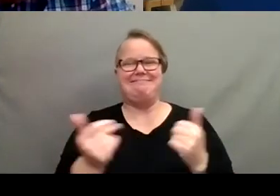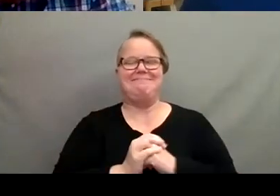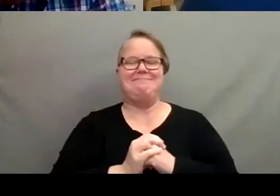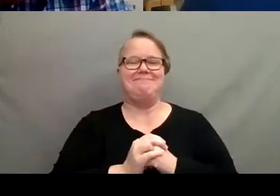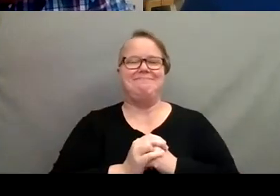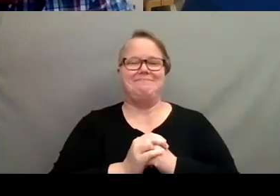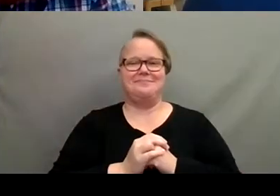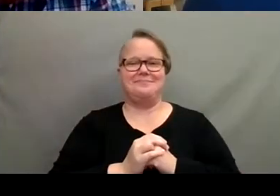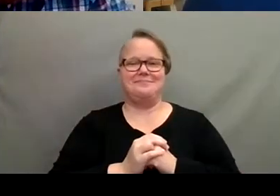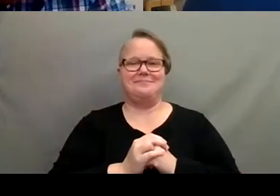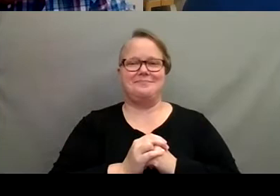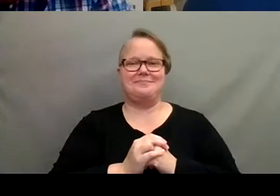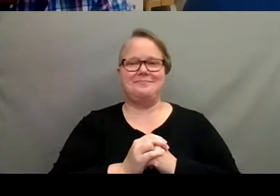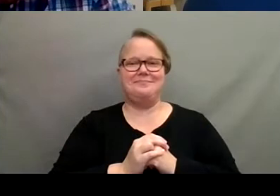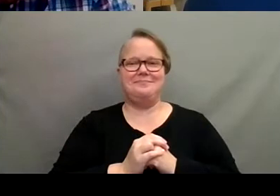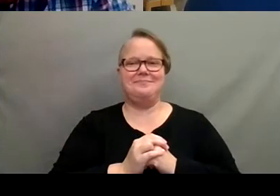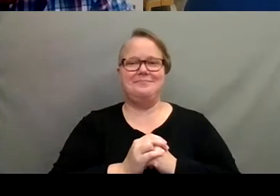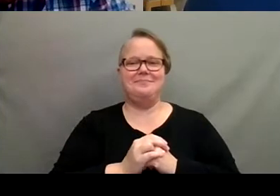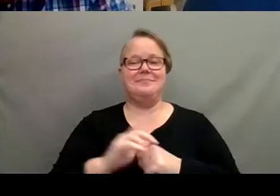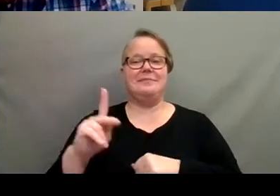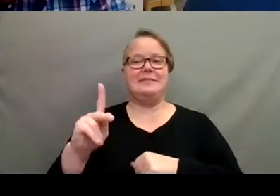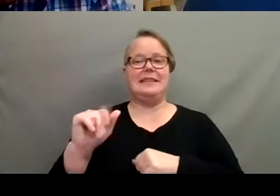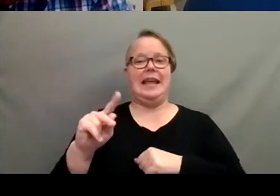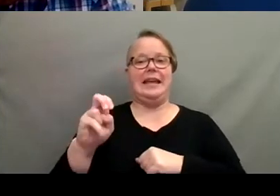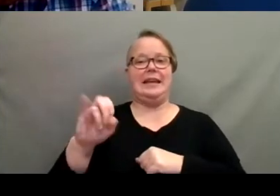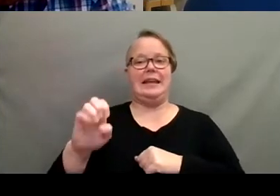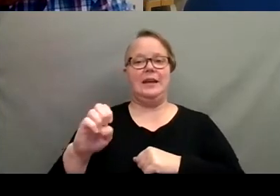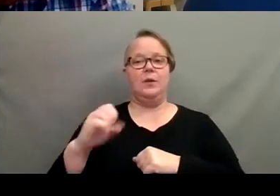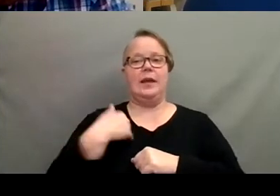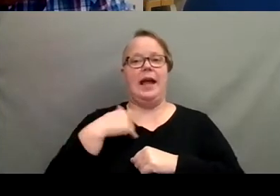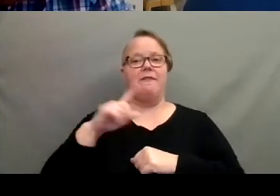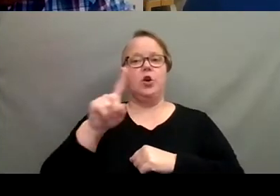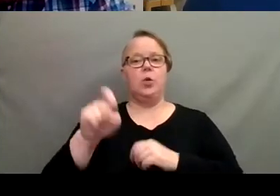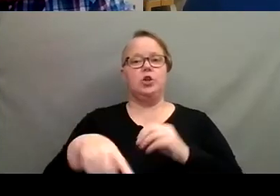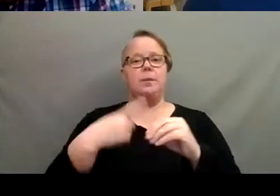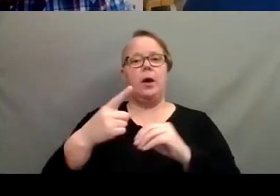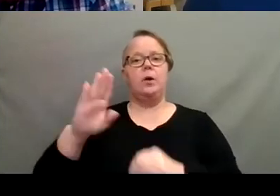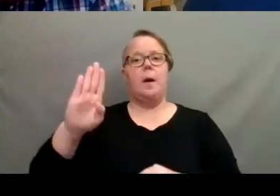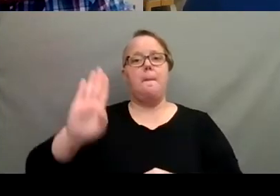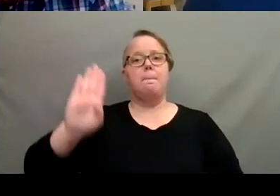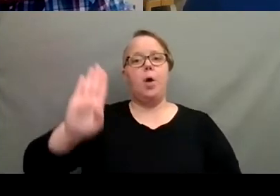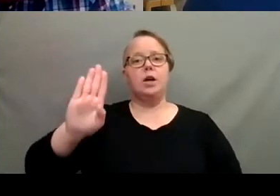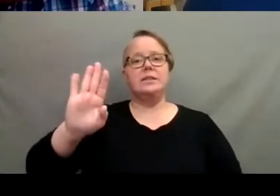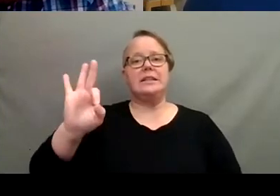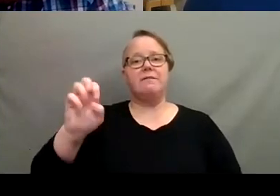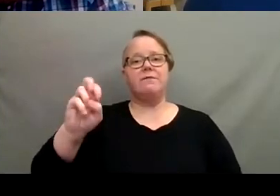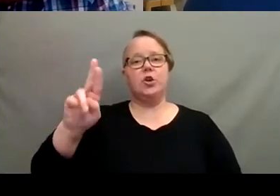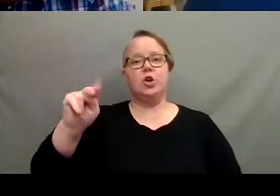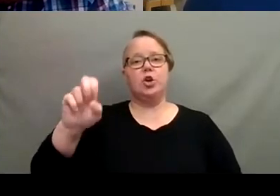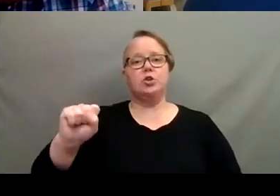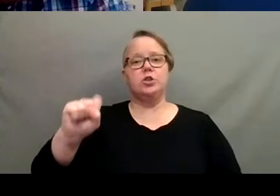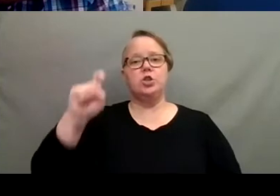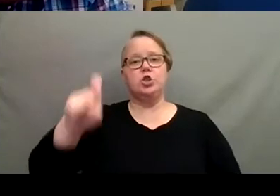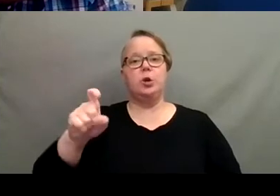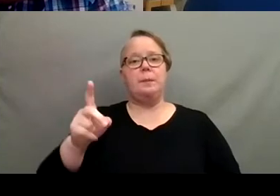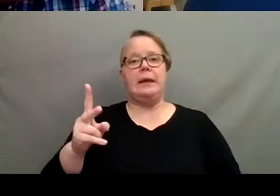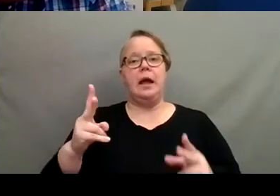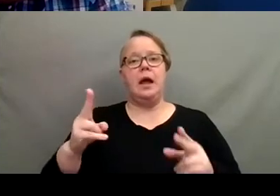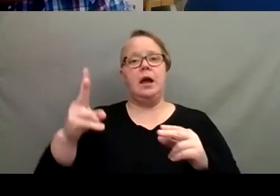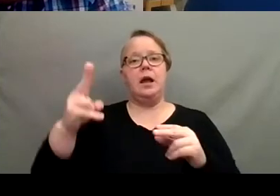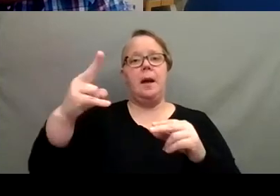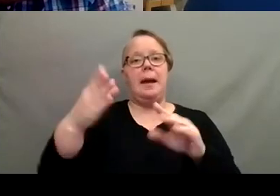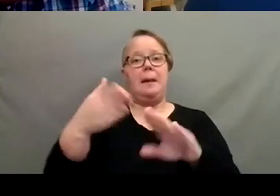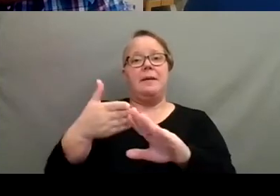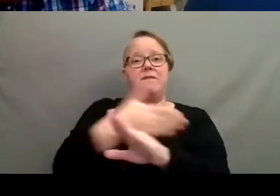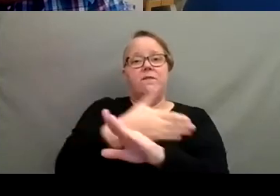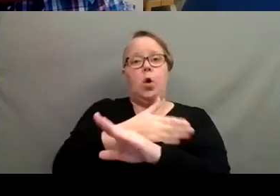Absolutely. Um, so we also have a question about Boston ferns. Should they be cut back prior to bringing them inside?